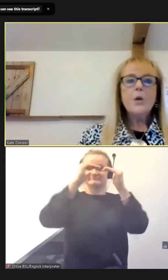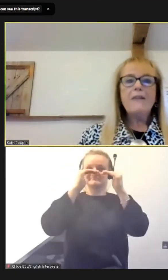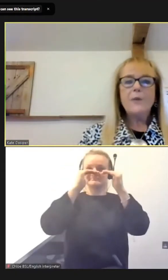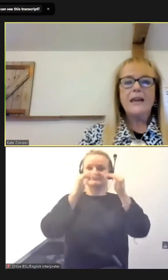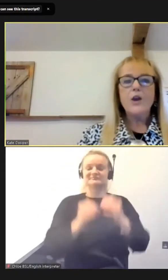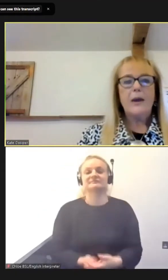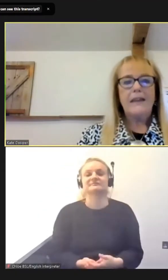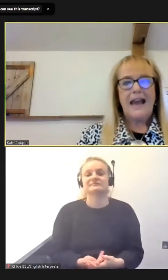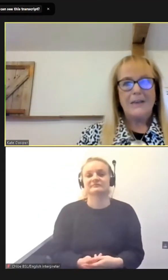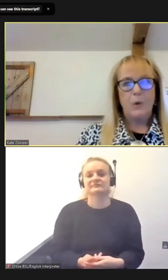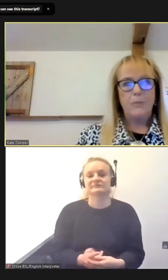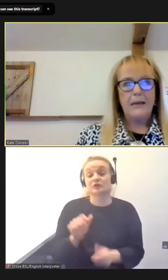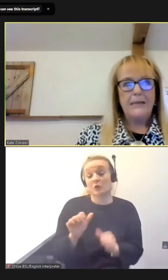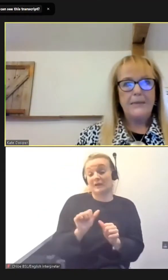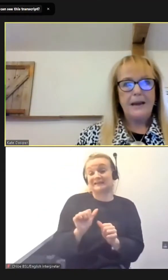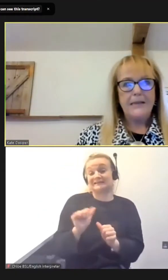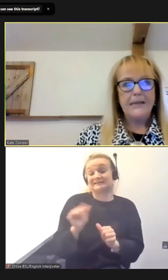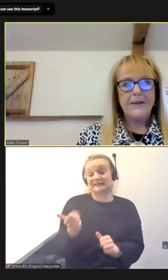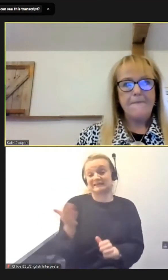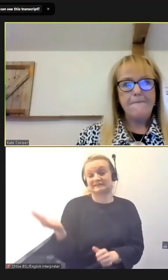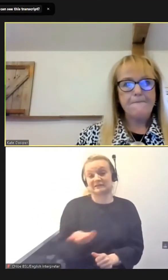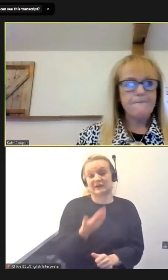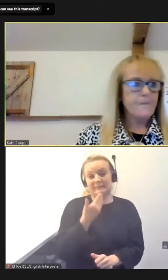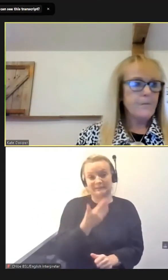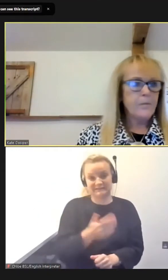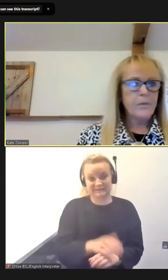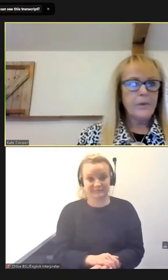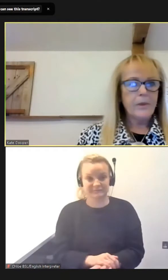So if we can look at the next one, please, Sebastian.